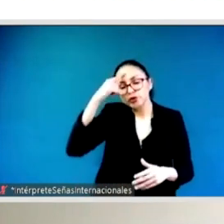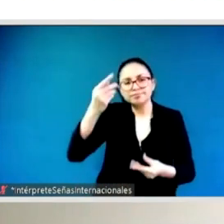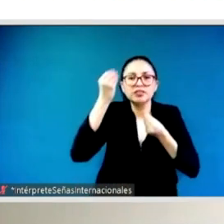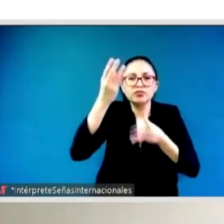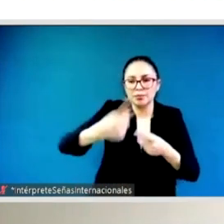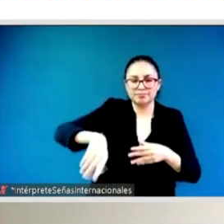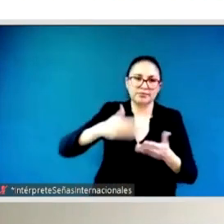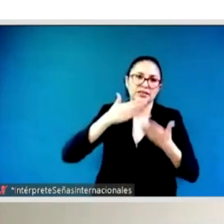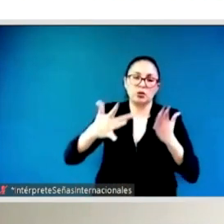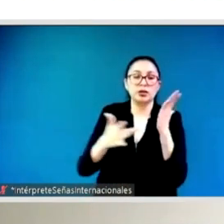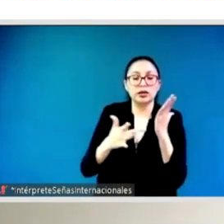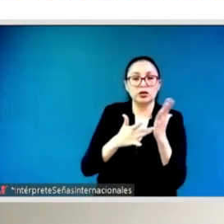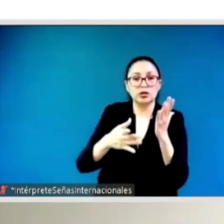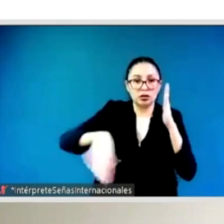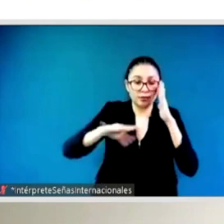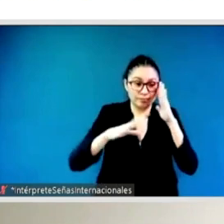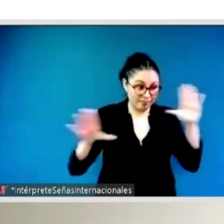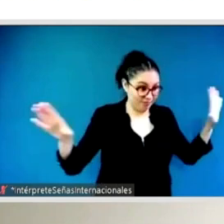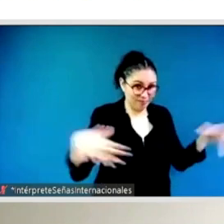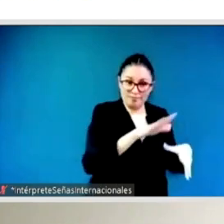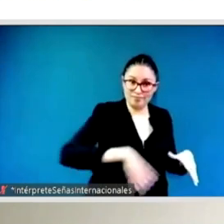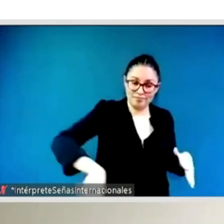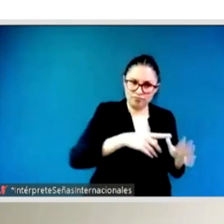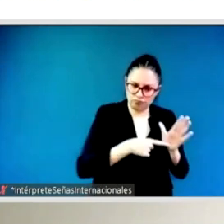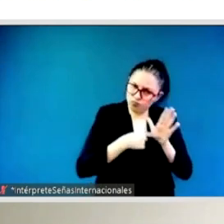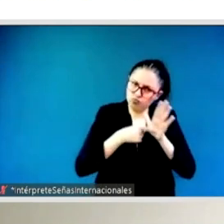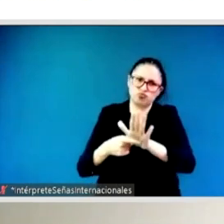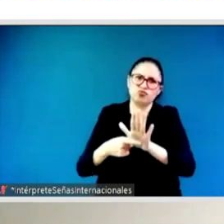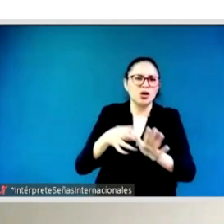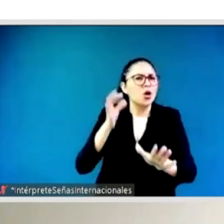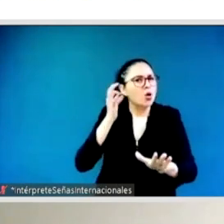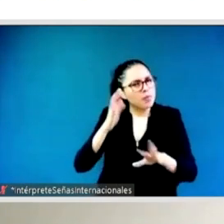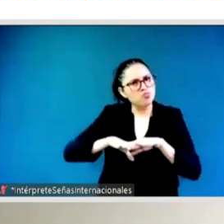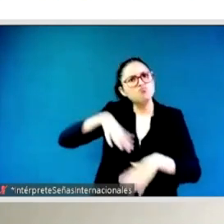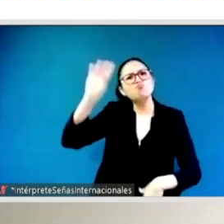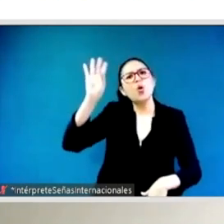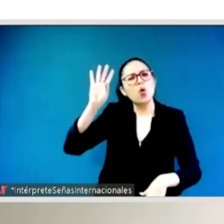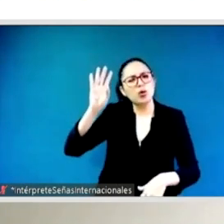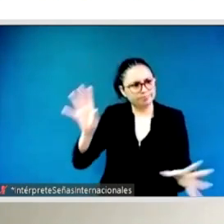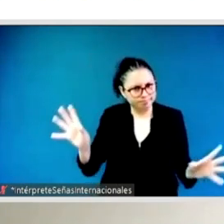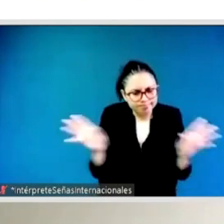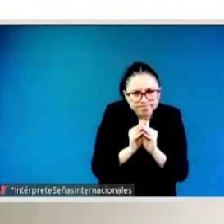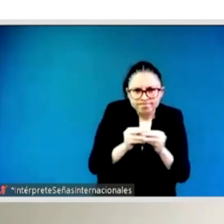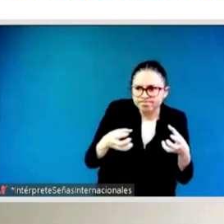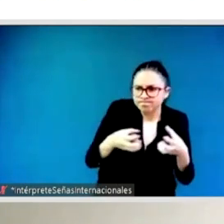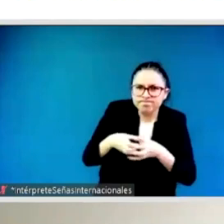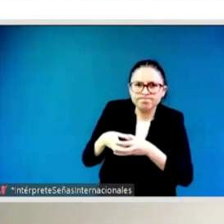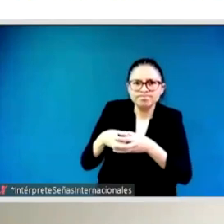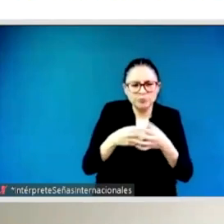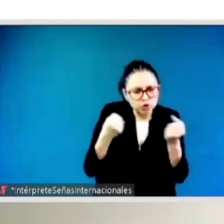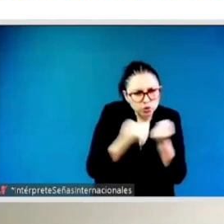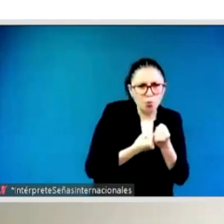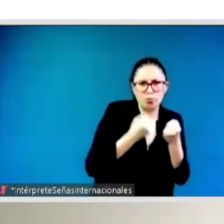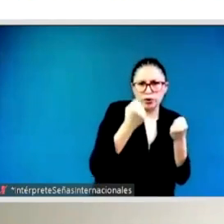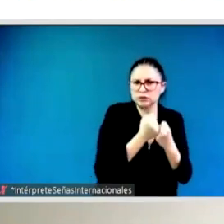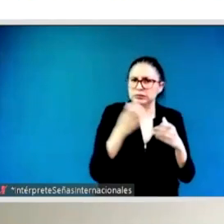responsiveness which is something that the office is quite active on i'll stop there thanks thank you so much and